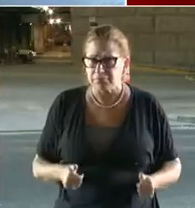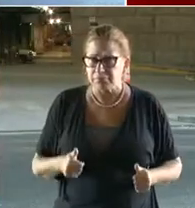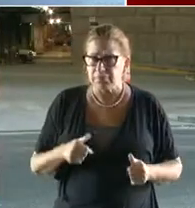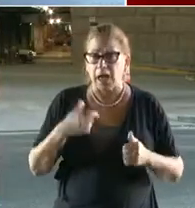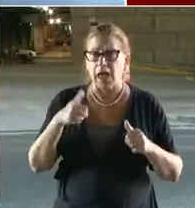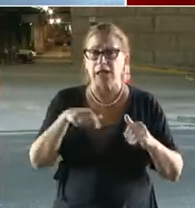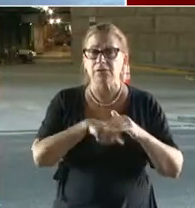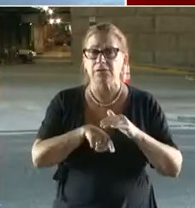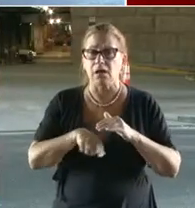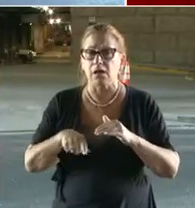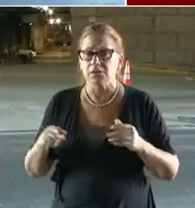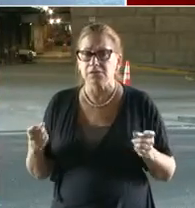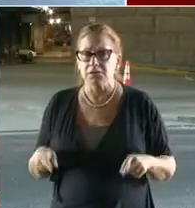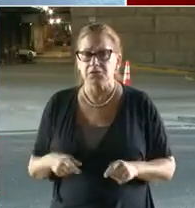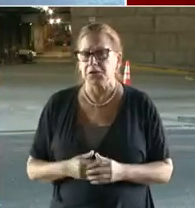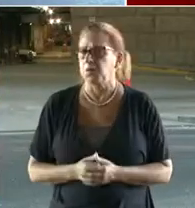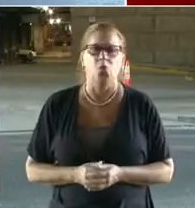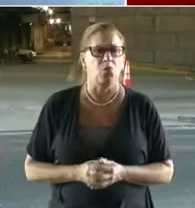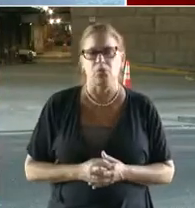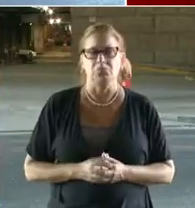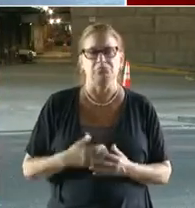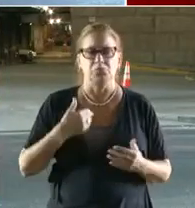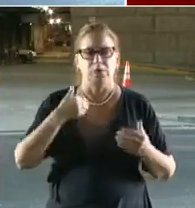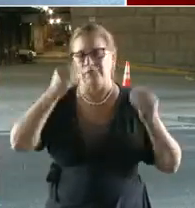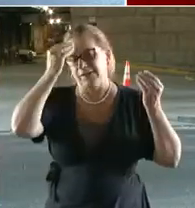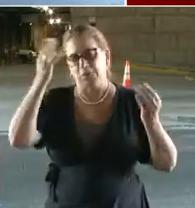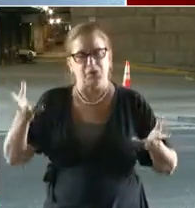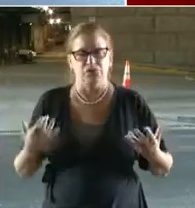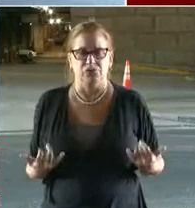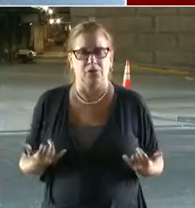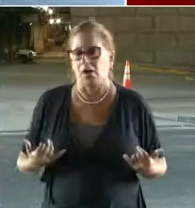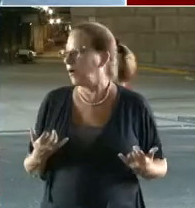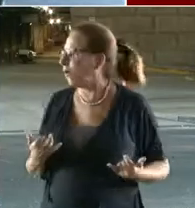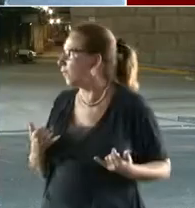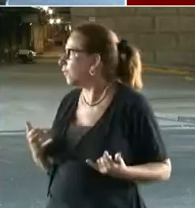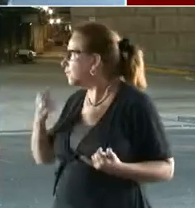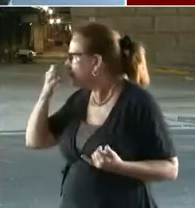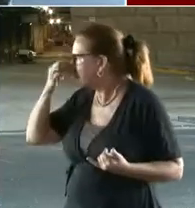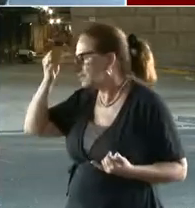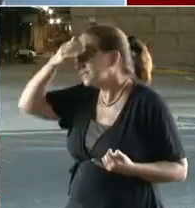I don't think we have that data right now. But the inspection people can get back to you.